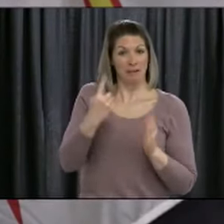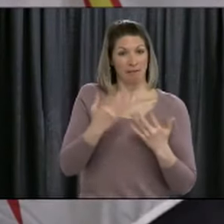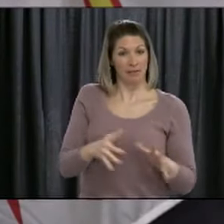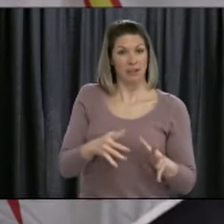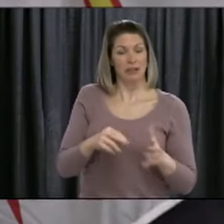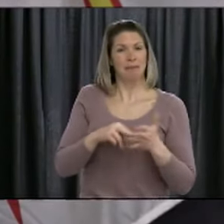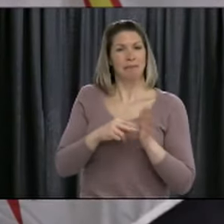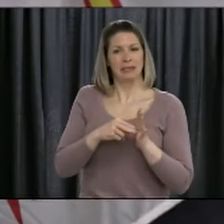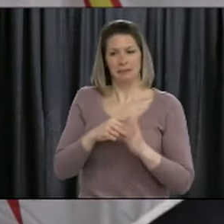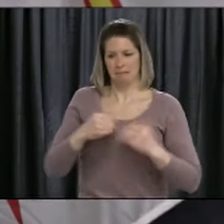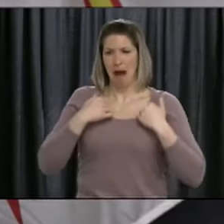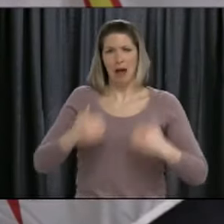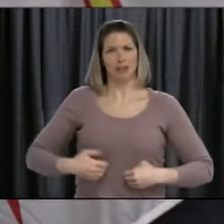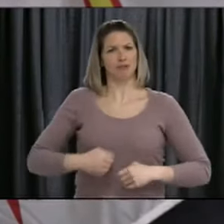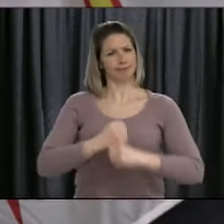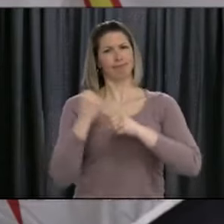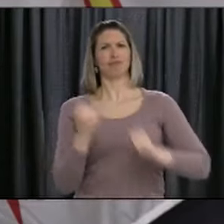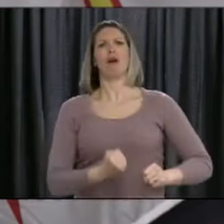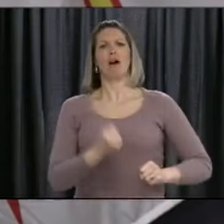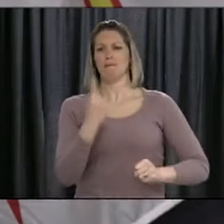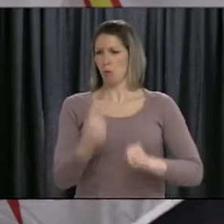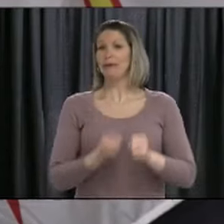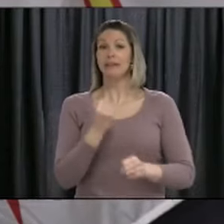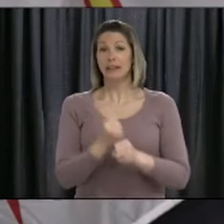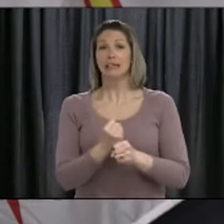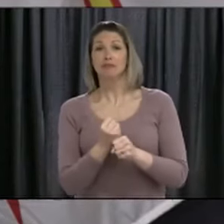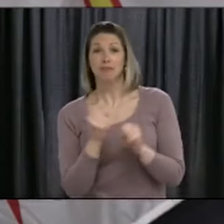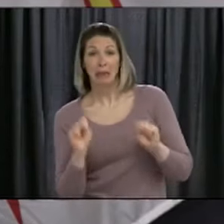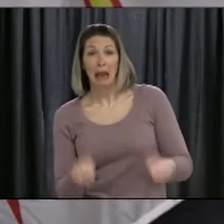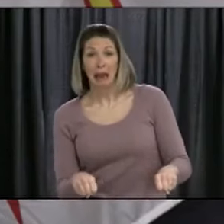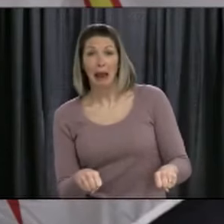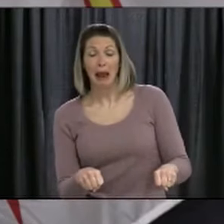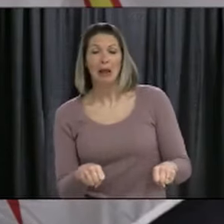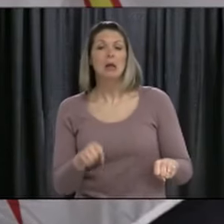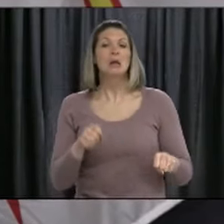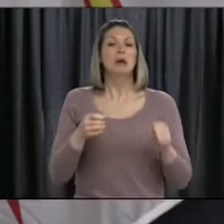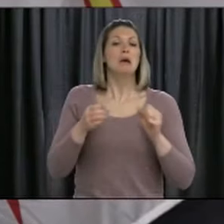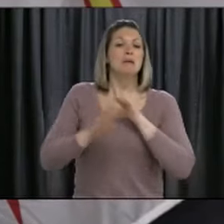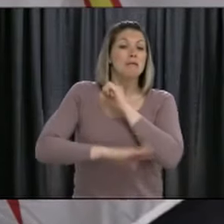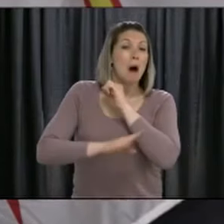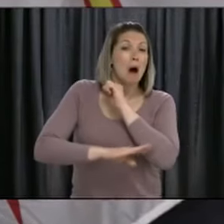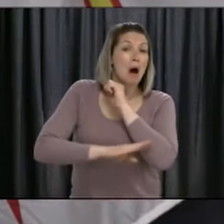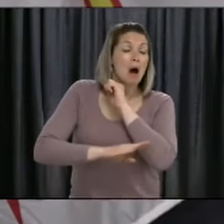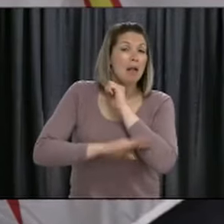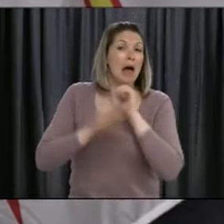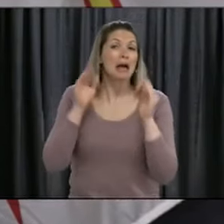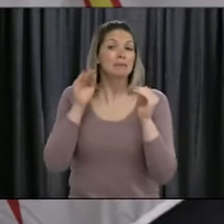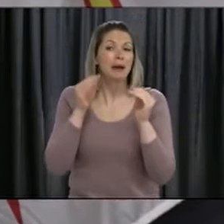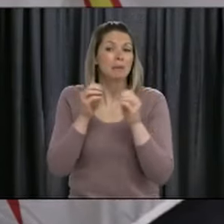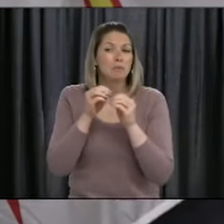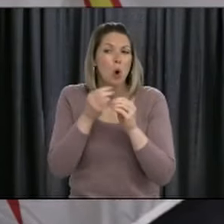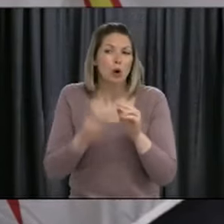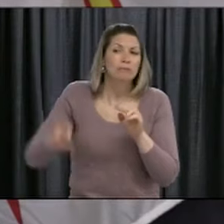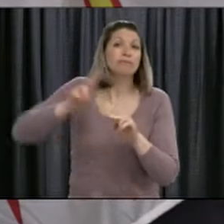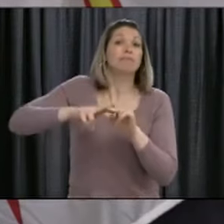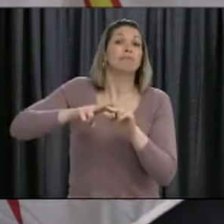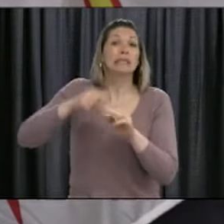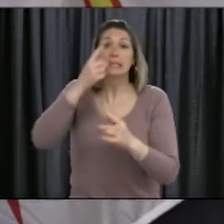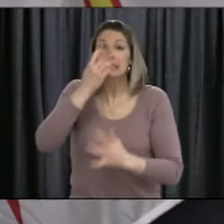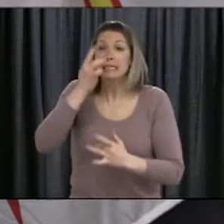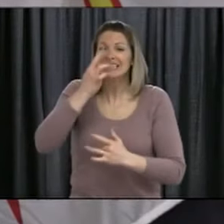exposed to influenza earlier in the season. So, we may see that, absolutely, but it's a little more complicated than,